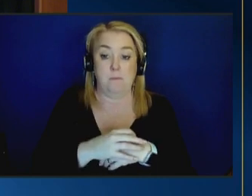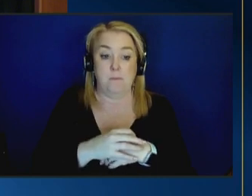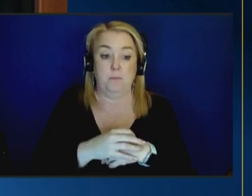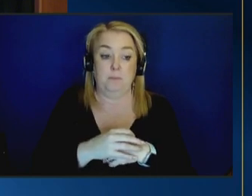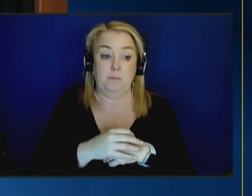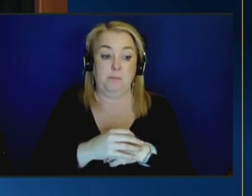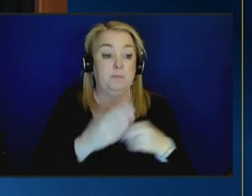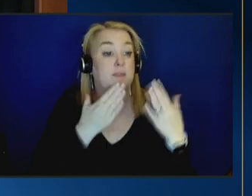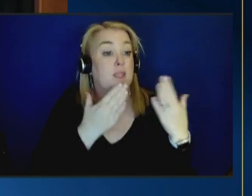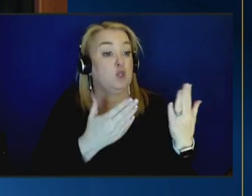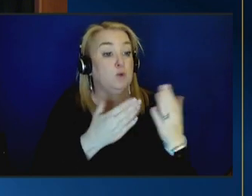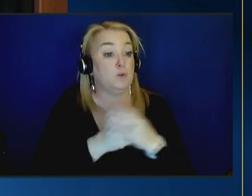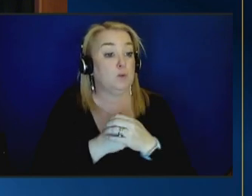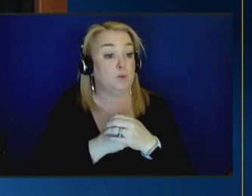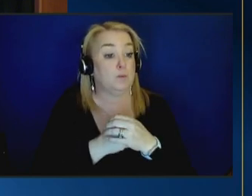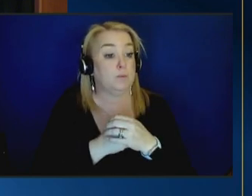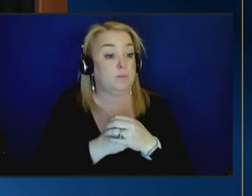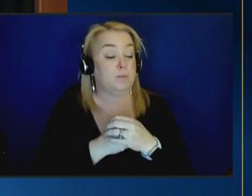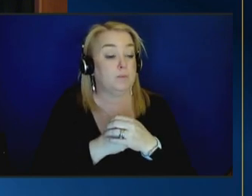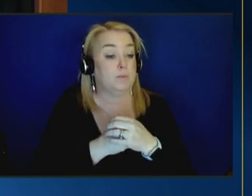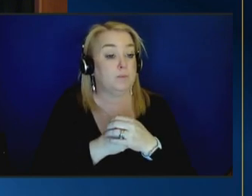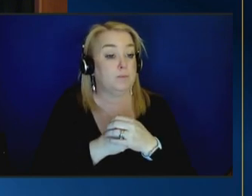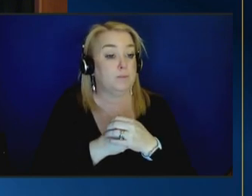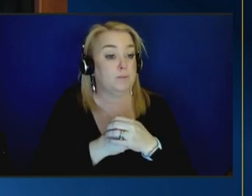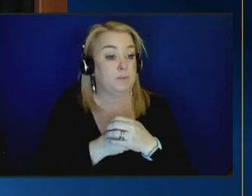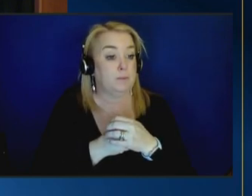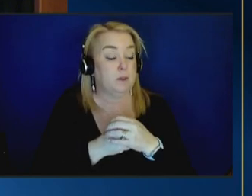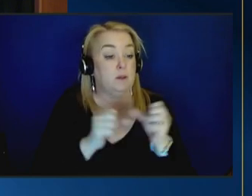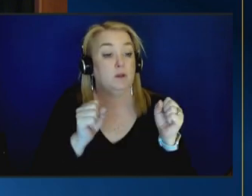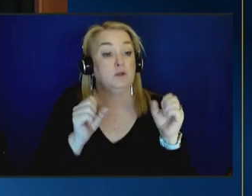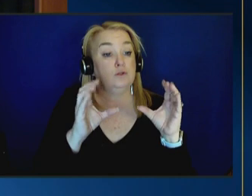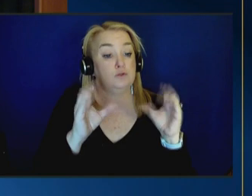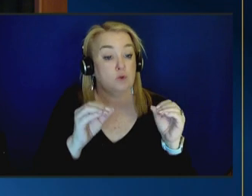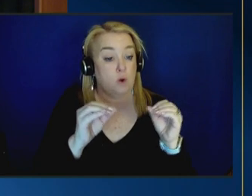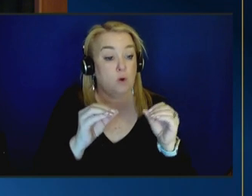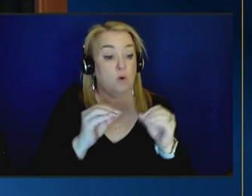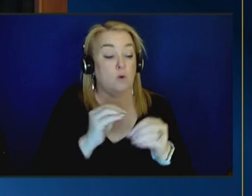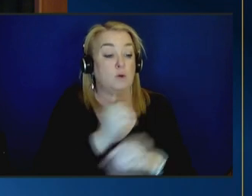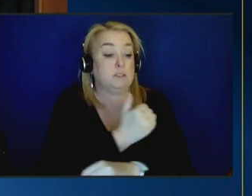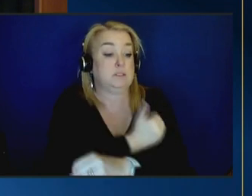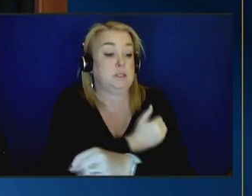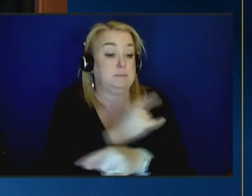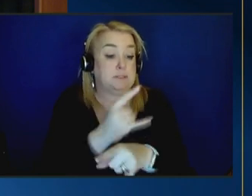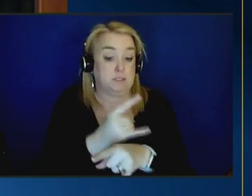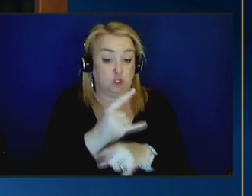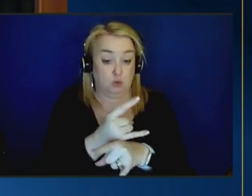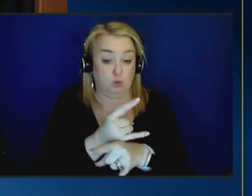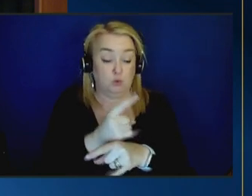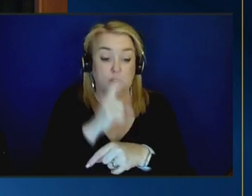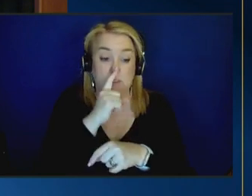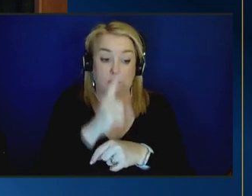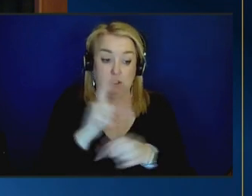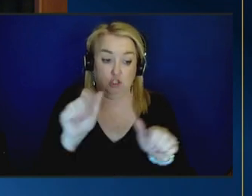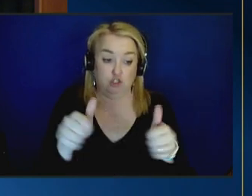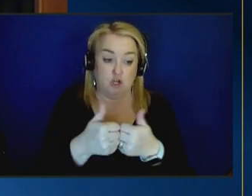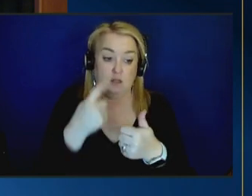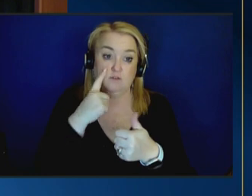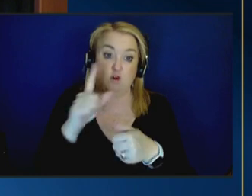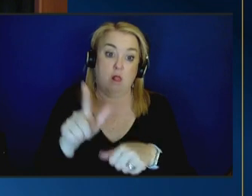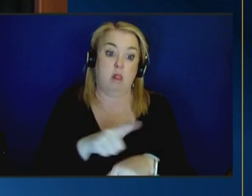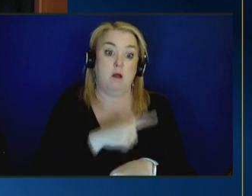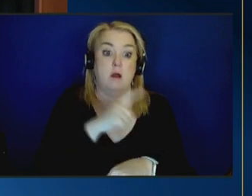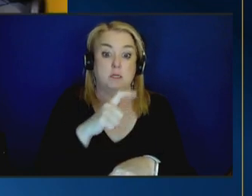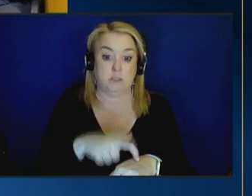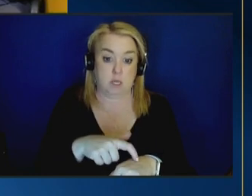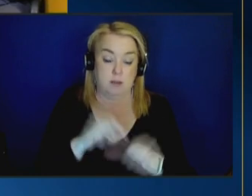thank you so substance use has been a challenge for a long time and continues to